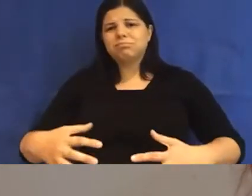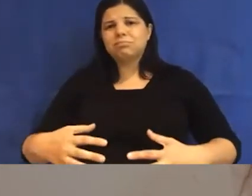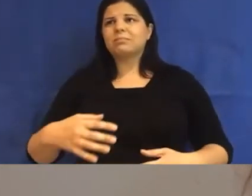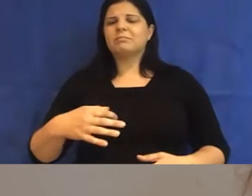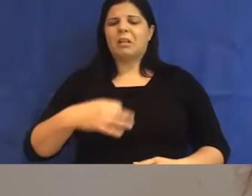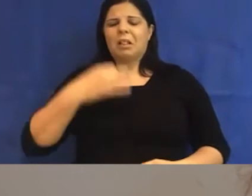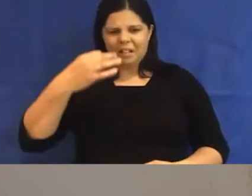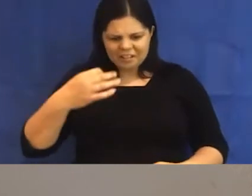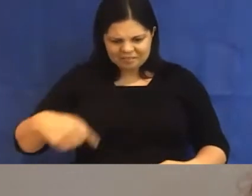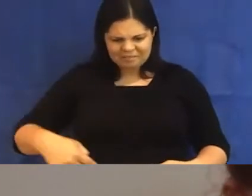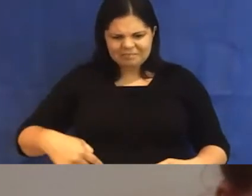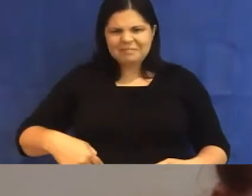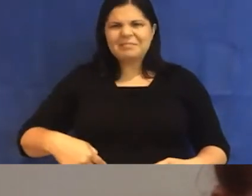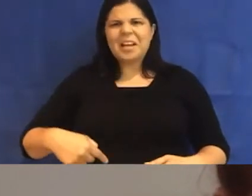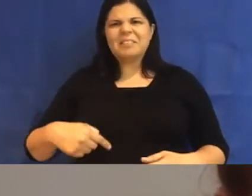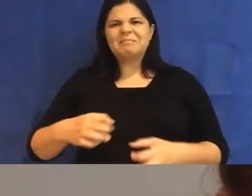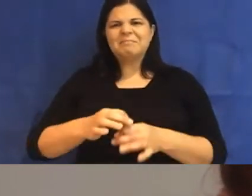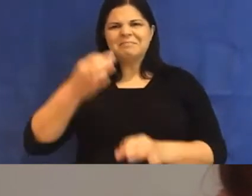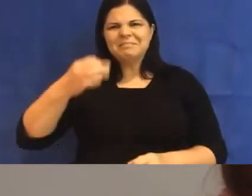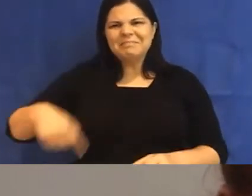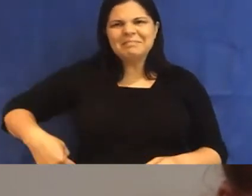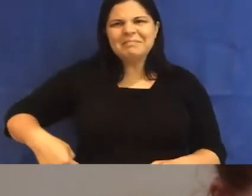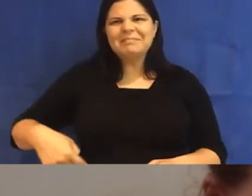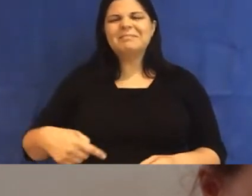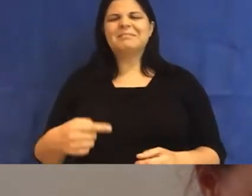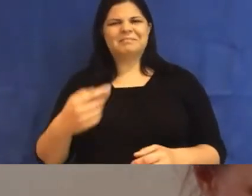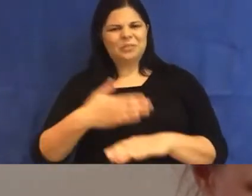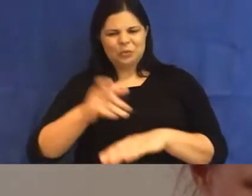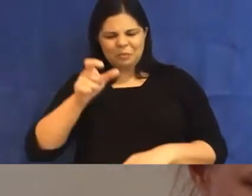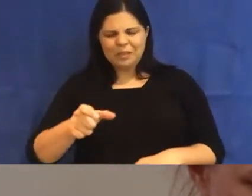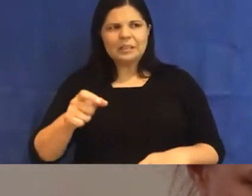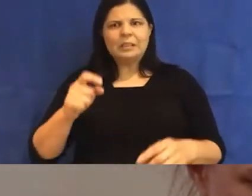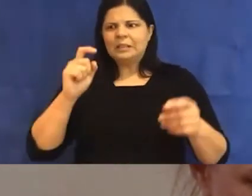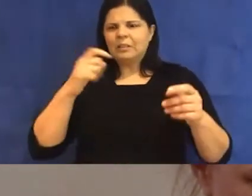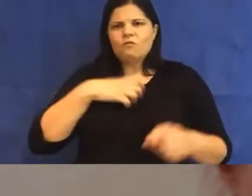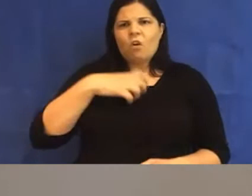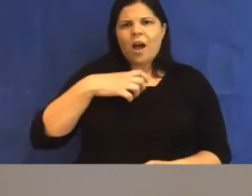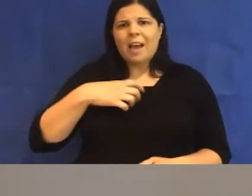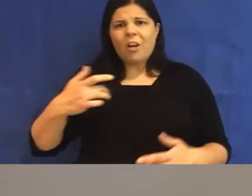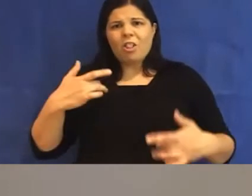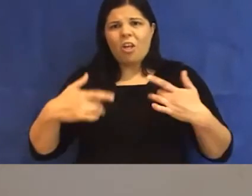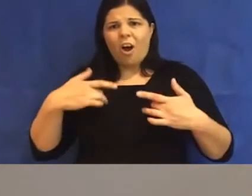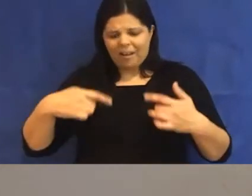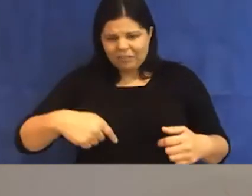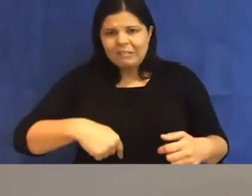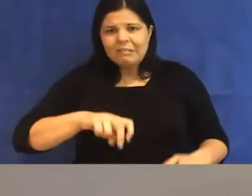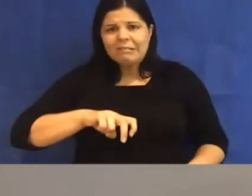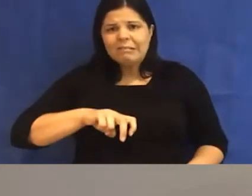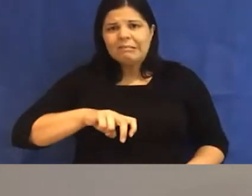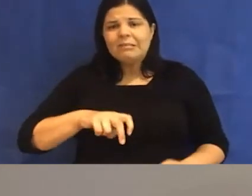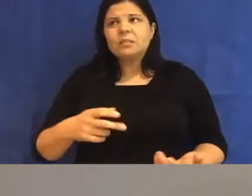spines, the relentless strength and the frightening fragility of life taking shape, inside me but not entirely of me.